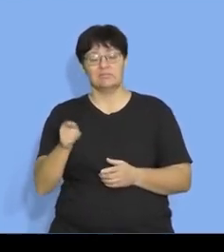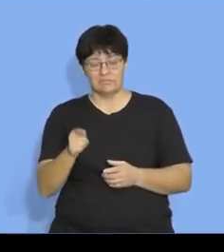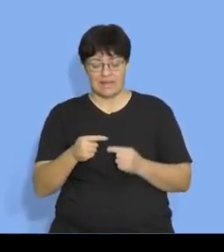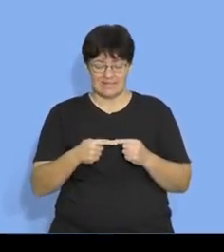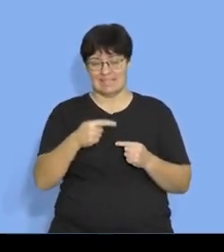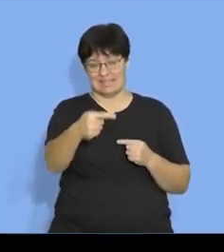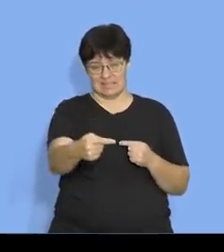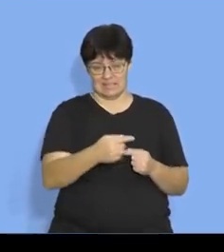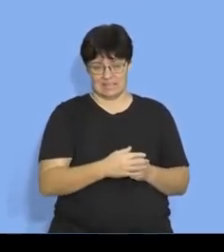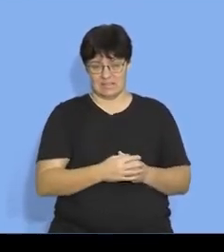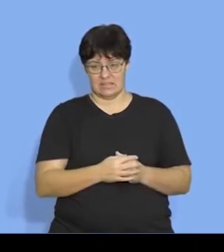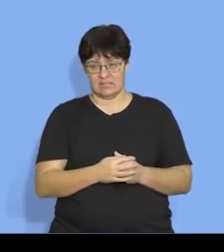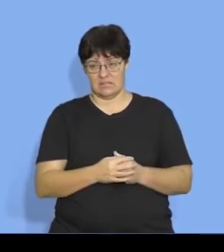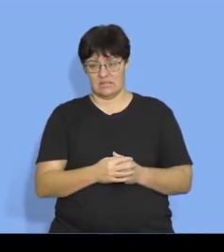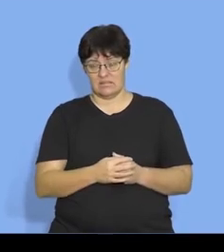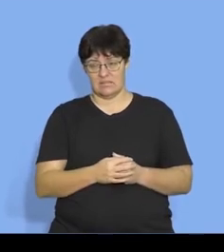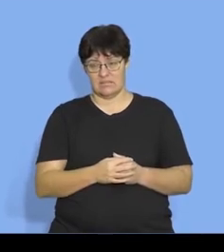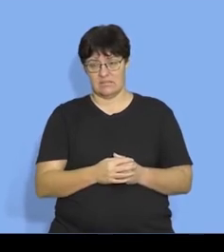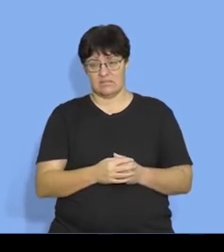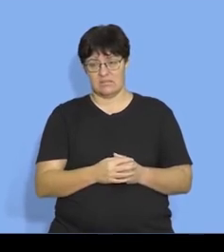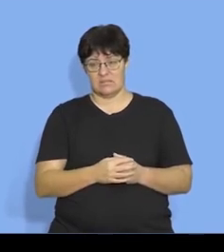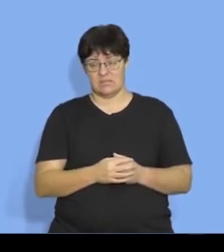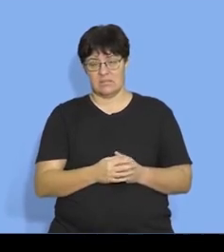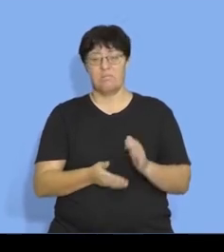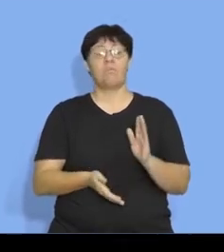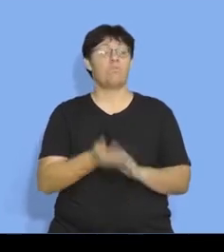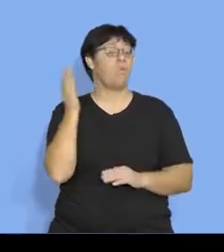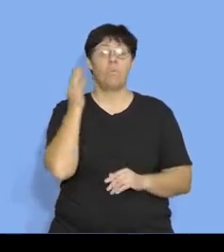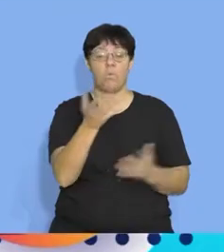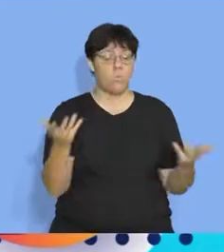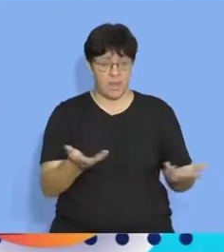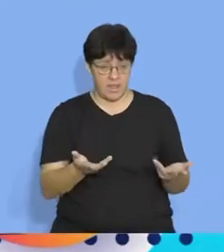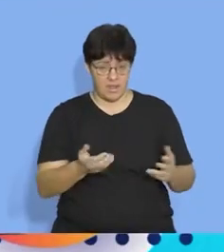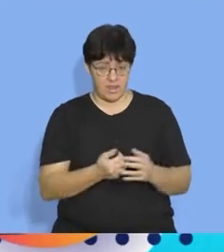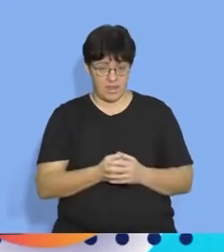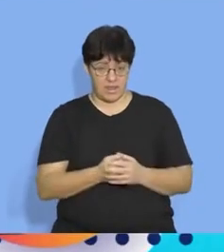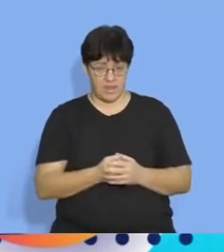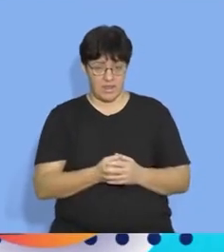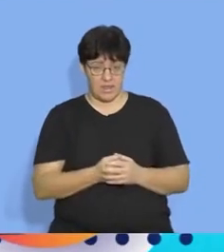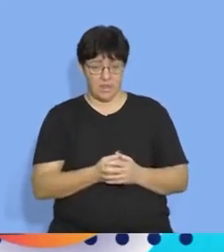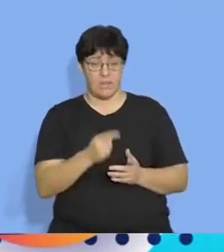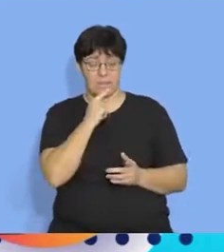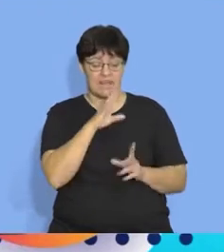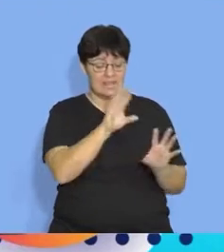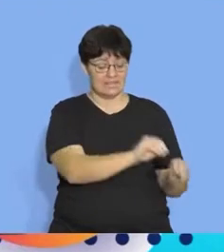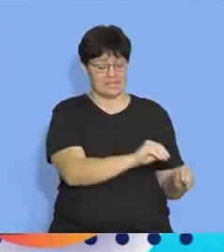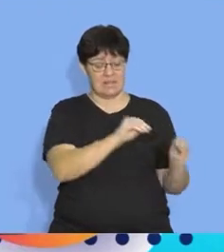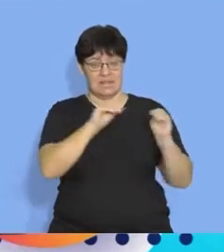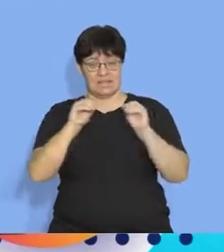distance i'm telling you where she went which makes it a displacement